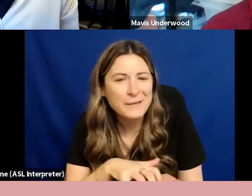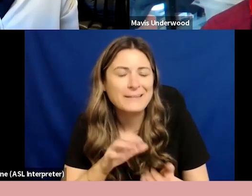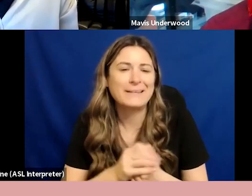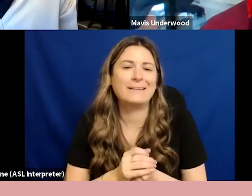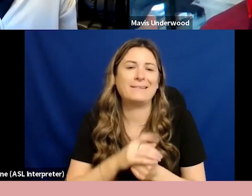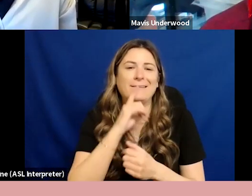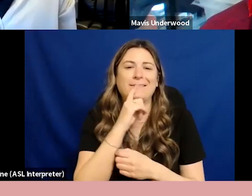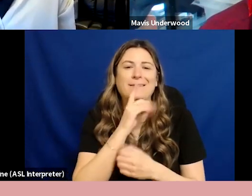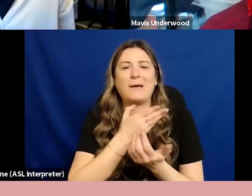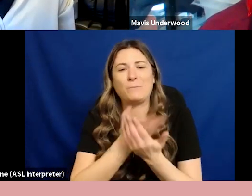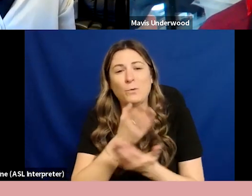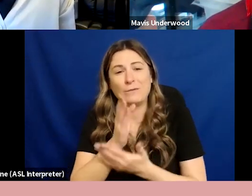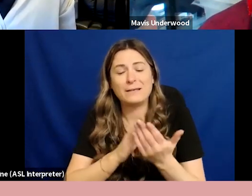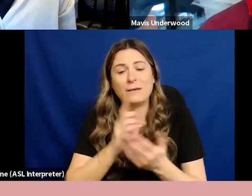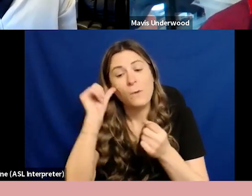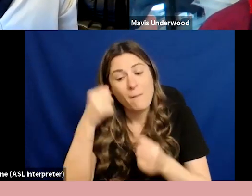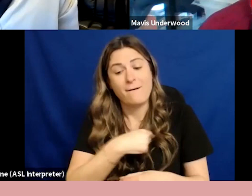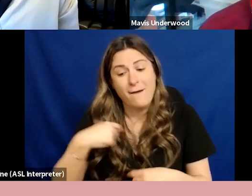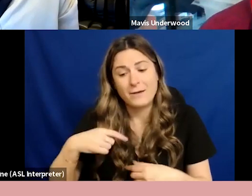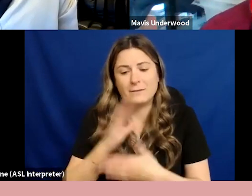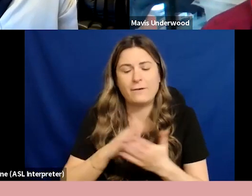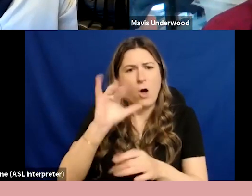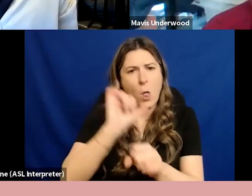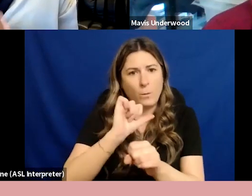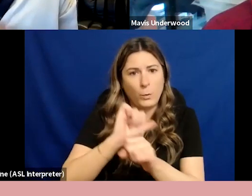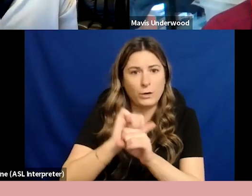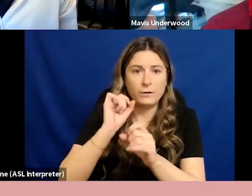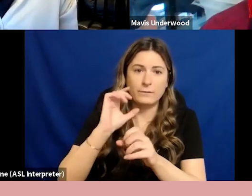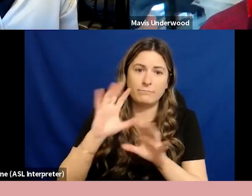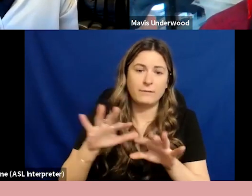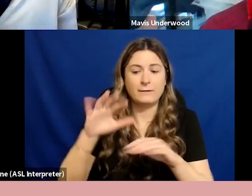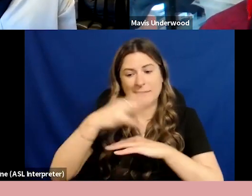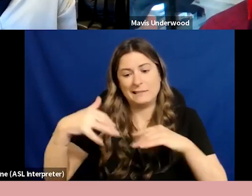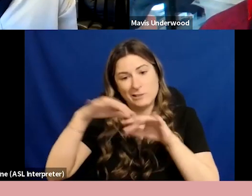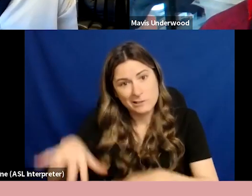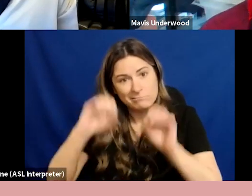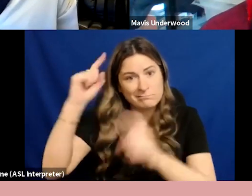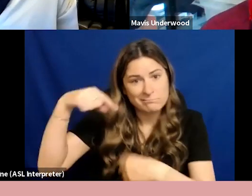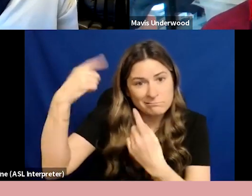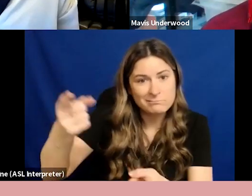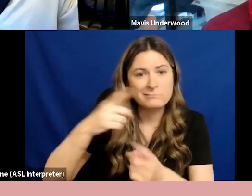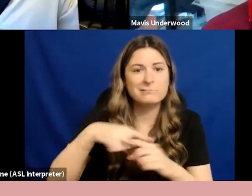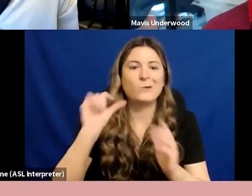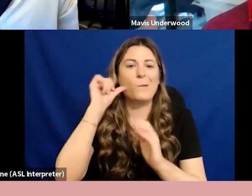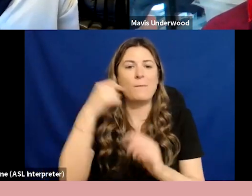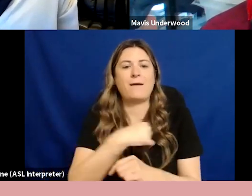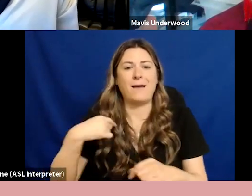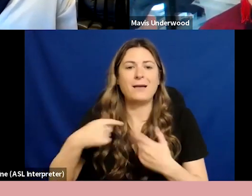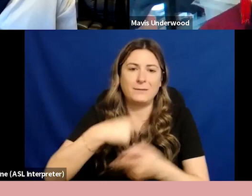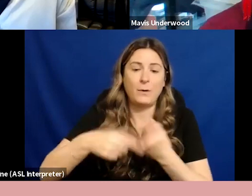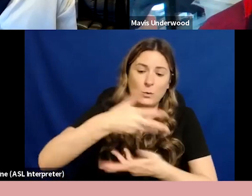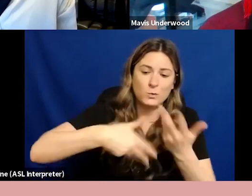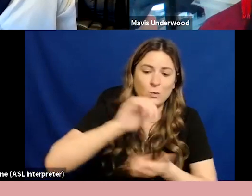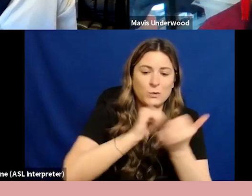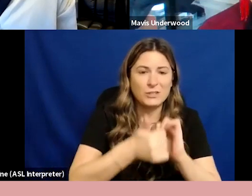before we came into this space and to address needed social change but also outlining how much work still needs to be done I'm honored to be in